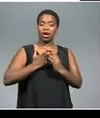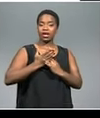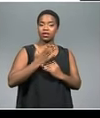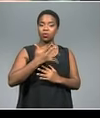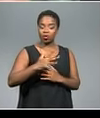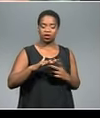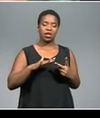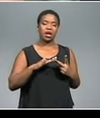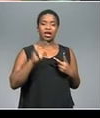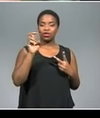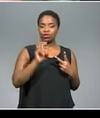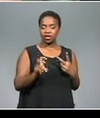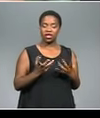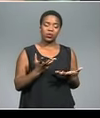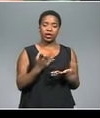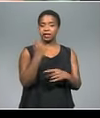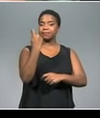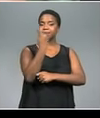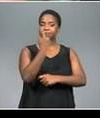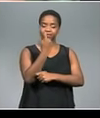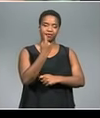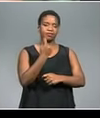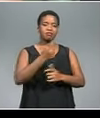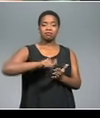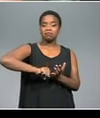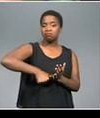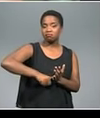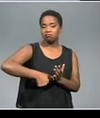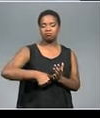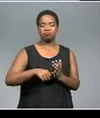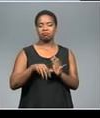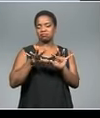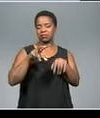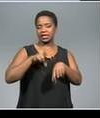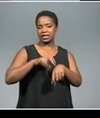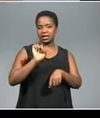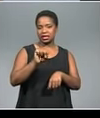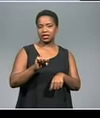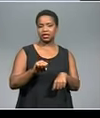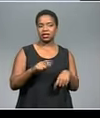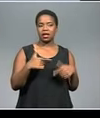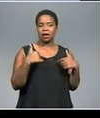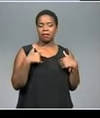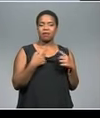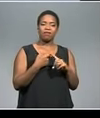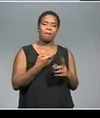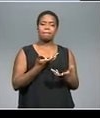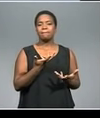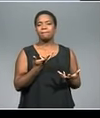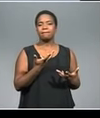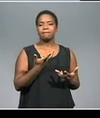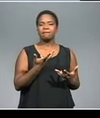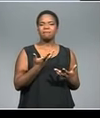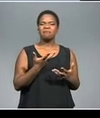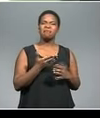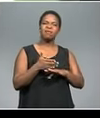electricity in the rural areas and social grounds for people who are vulnerable. I come from Spreadview. We didn't really have parks,